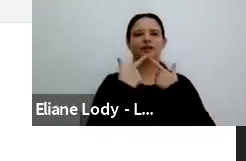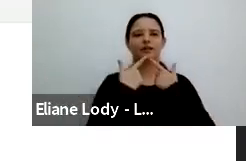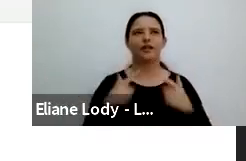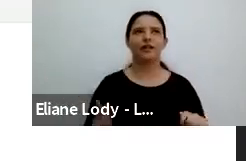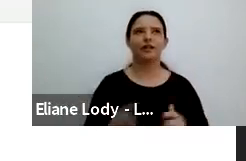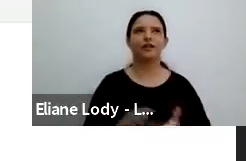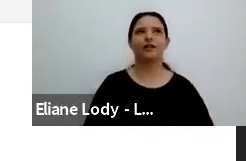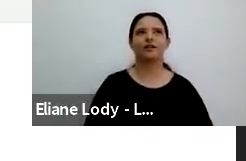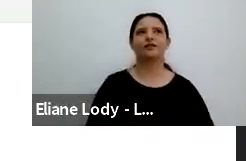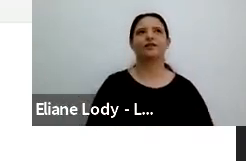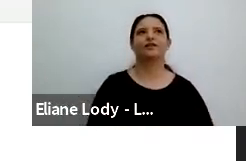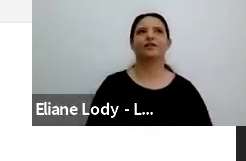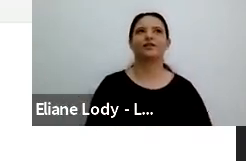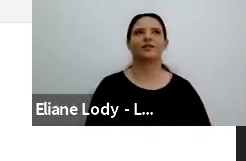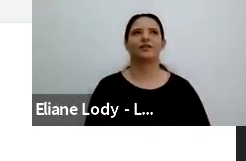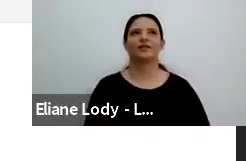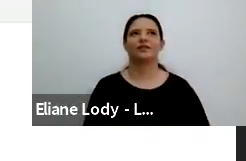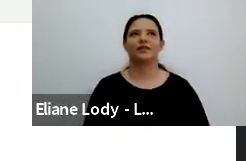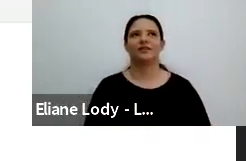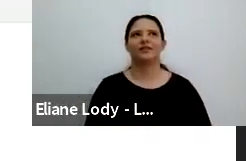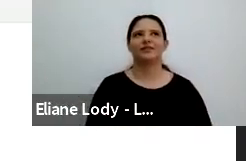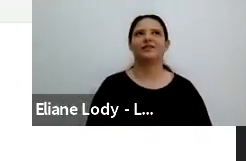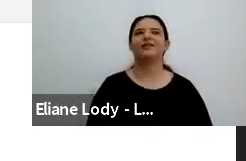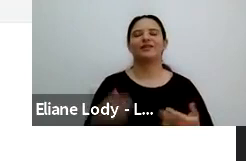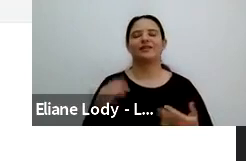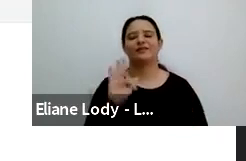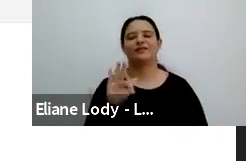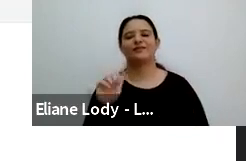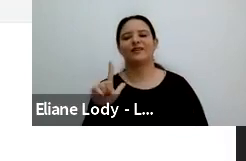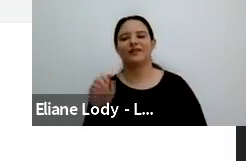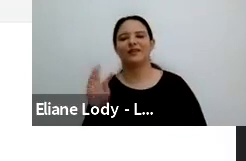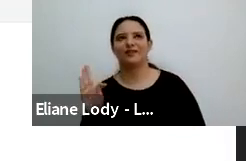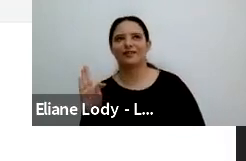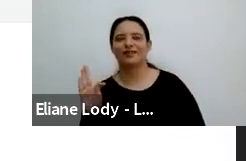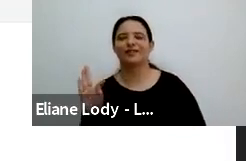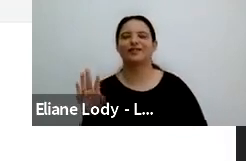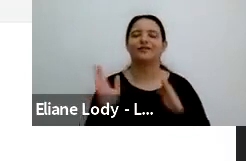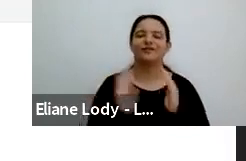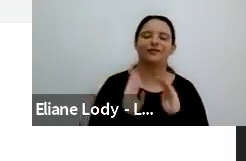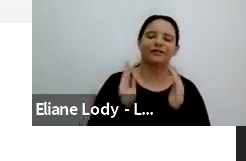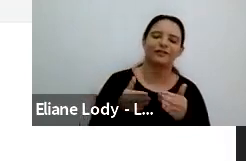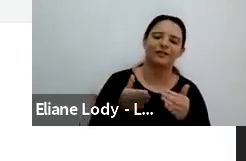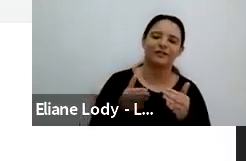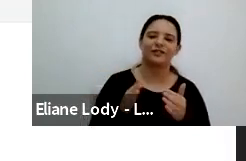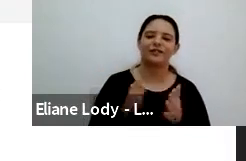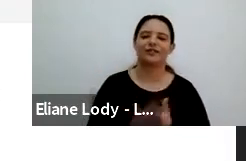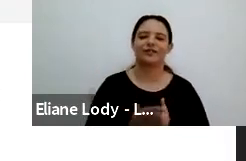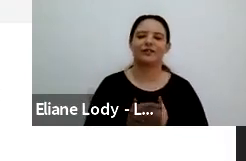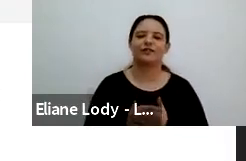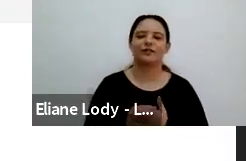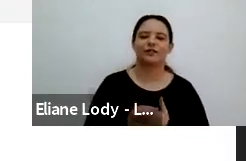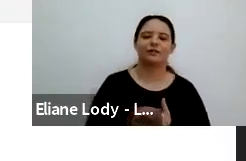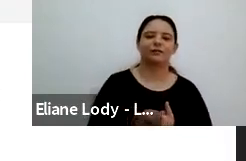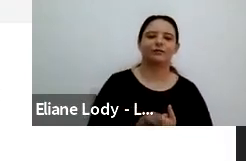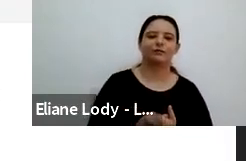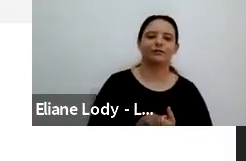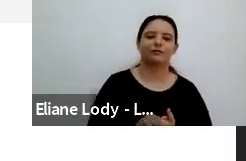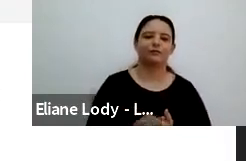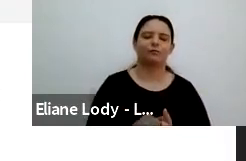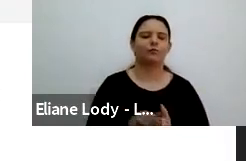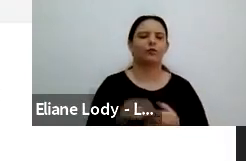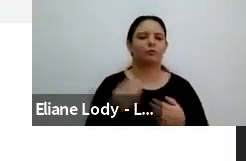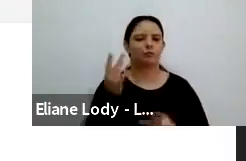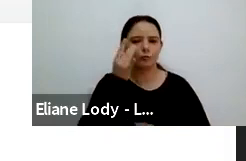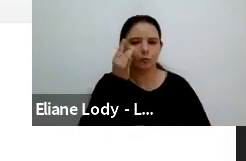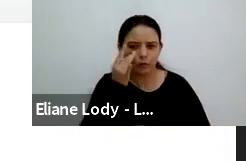Flat chat assemblage focuses on concrete, situated, embodied history activity and